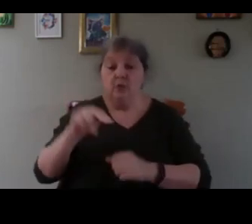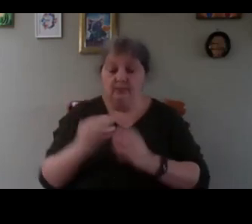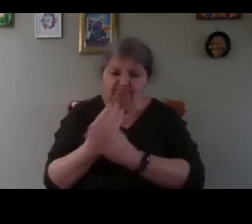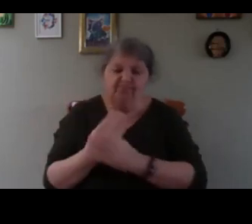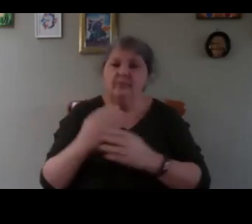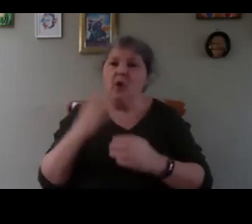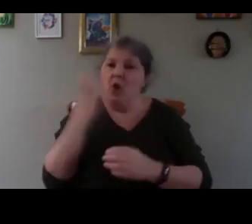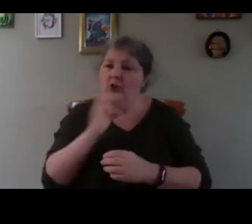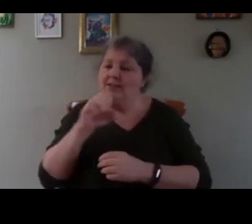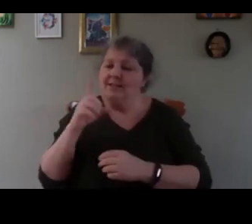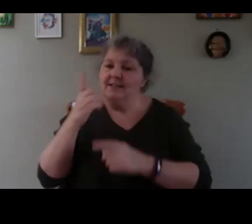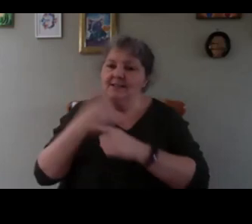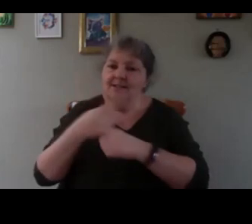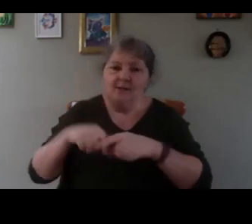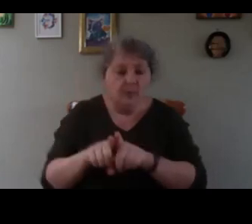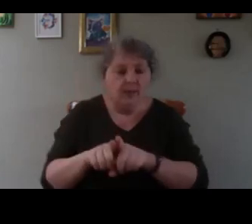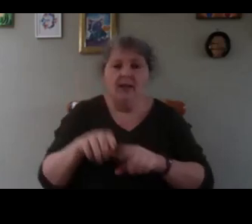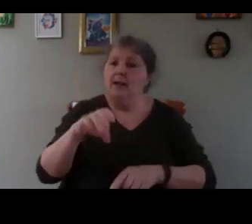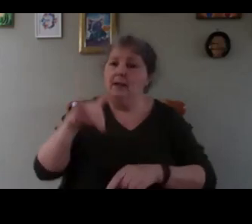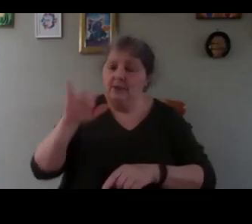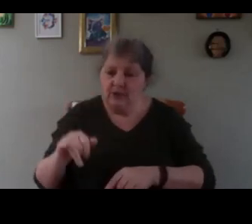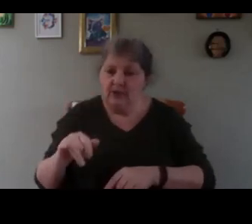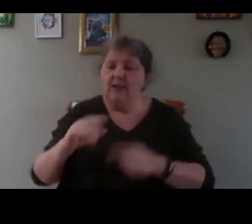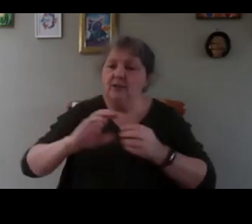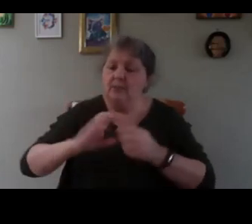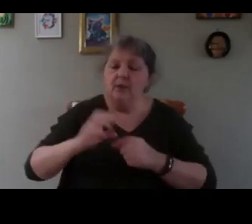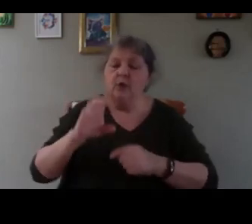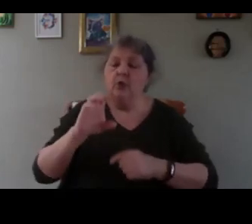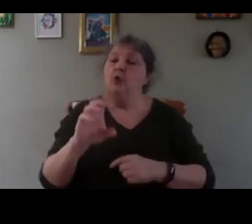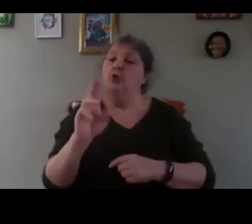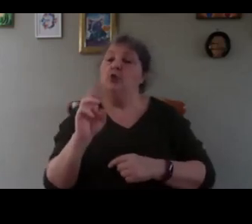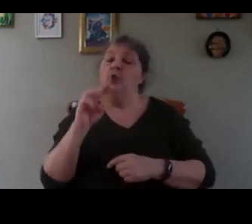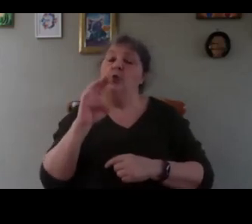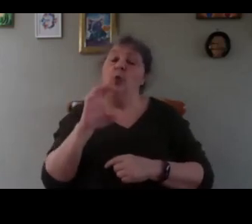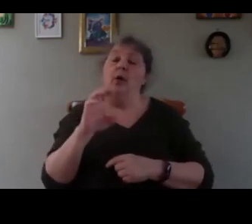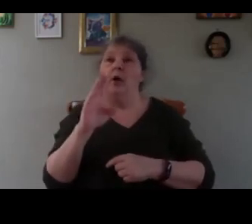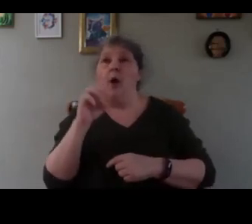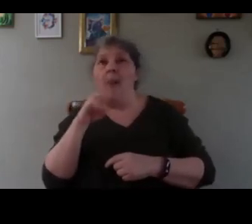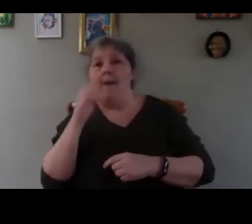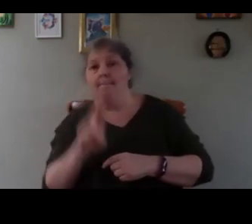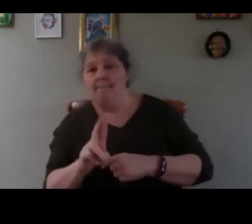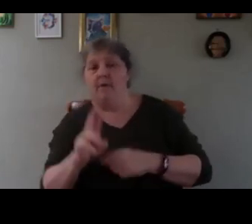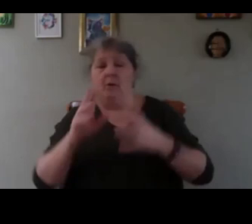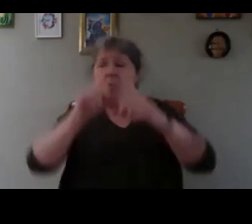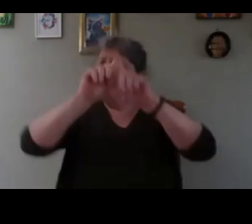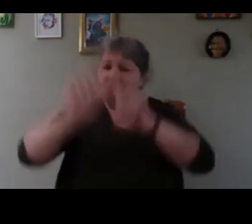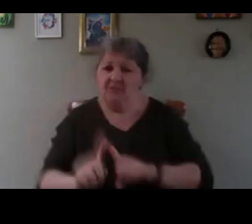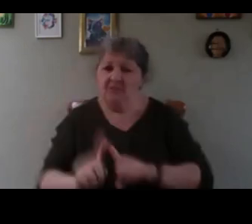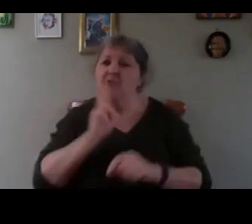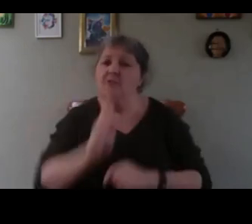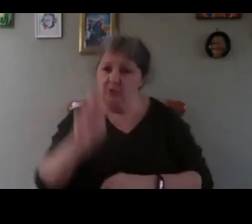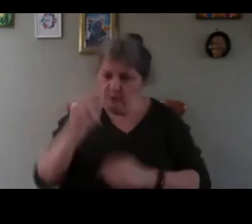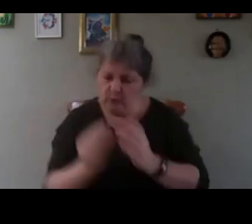aubergine tomatoes cucumber melon courgette in this bit because it's warmer